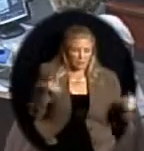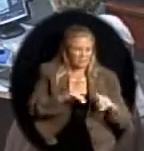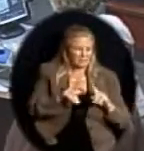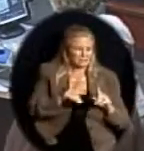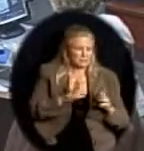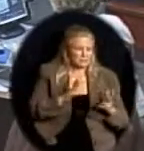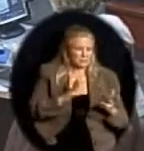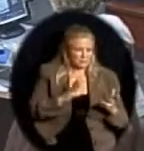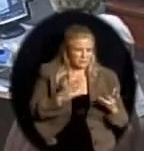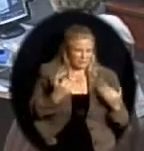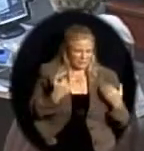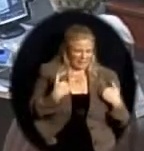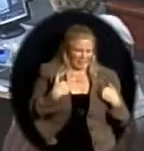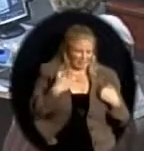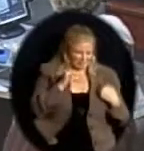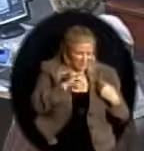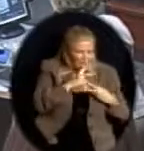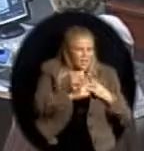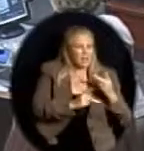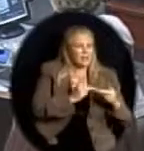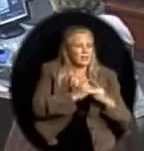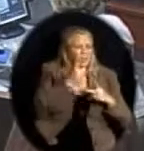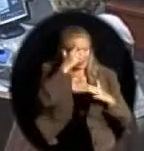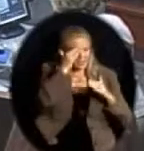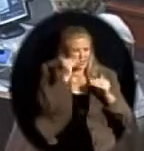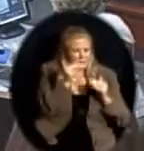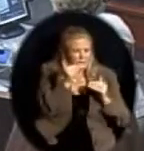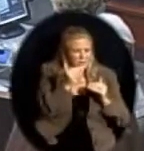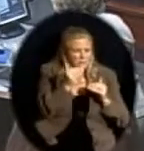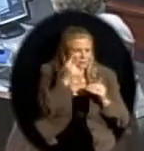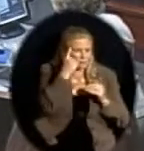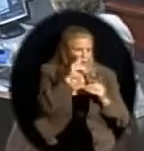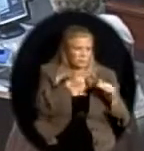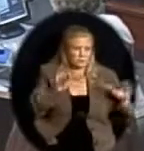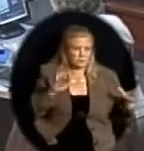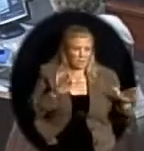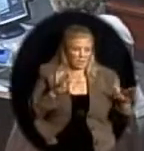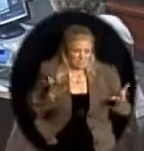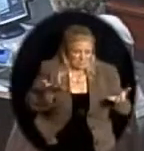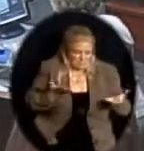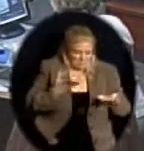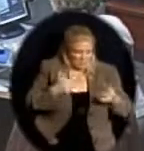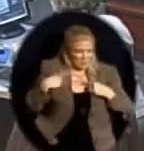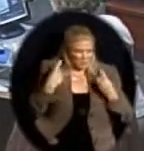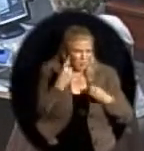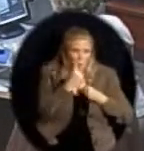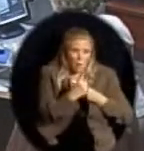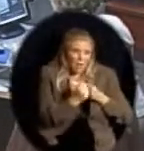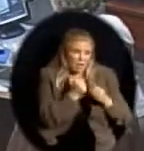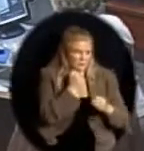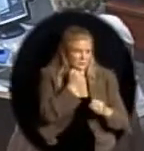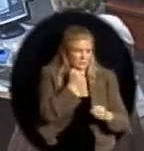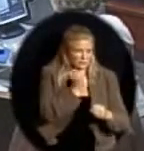have these sort of expectations of a child who's been here just a year seems to be,